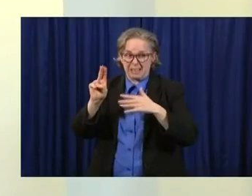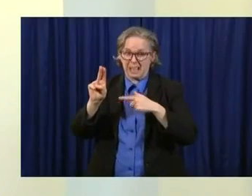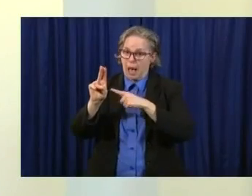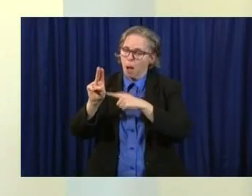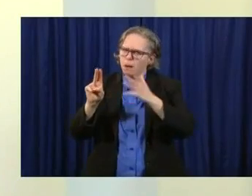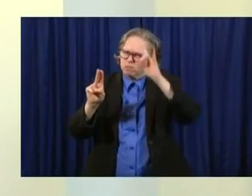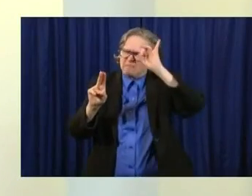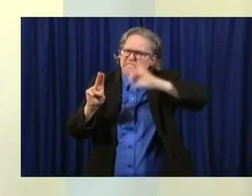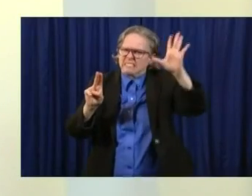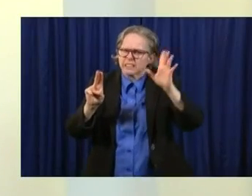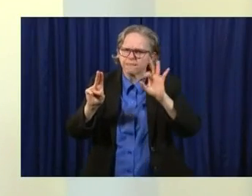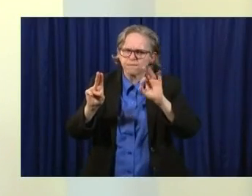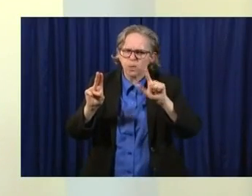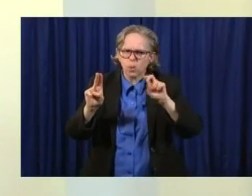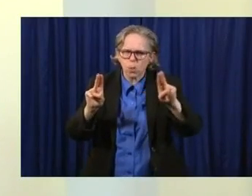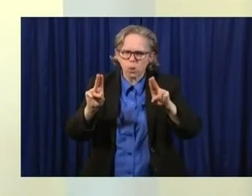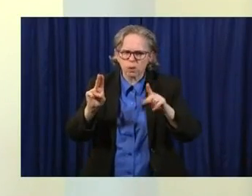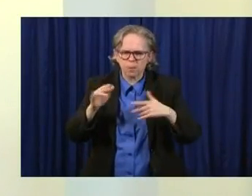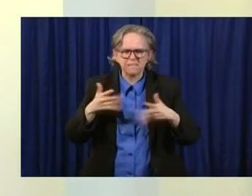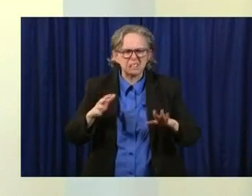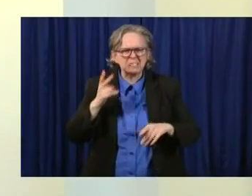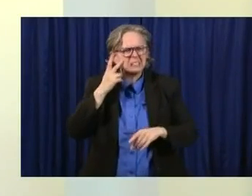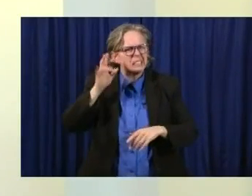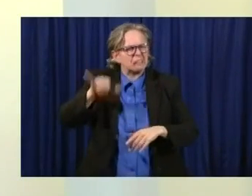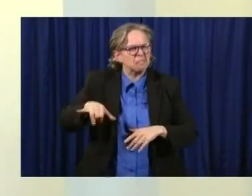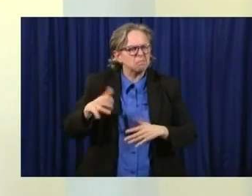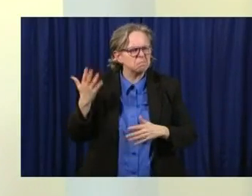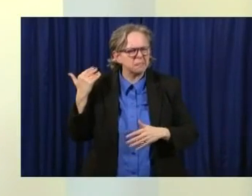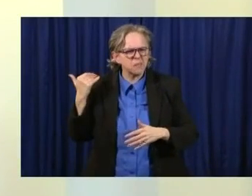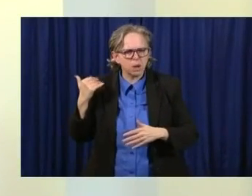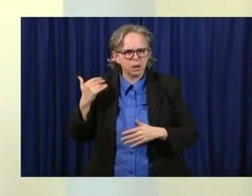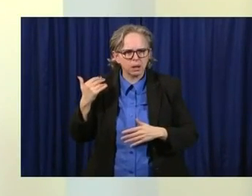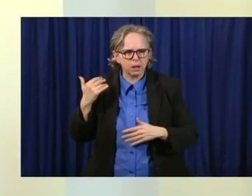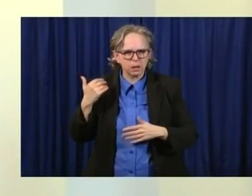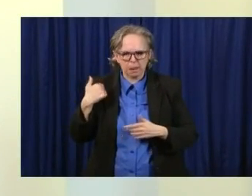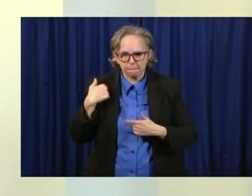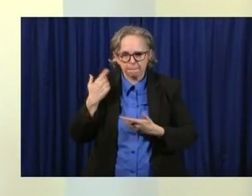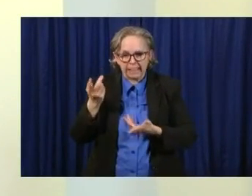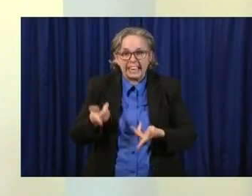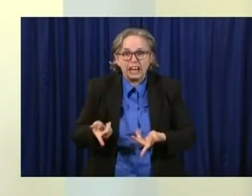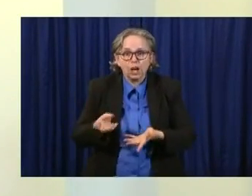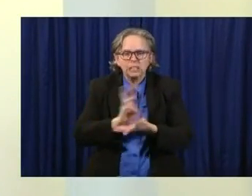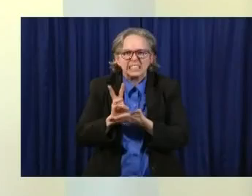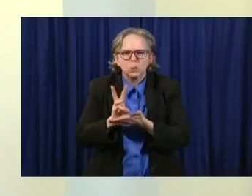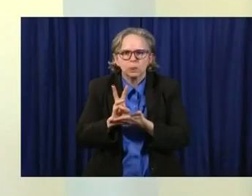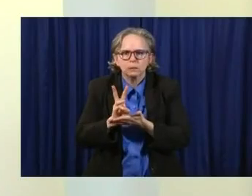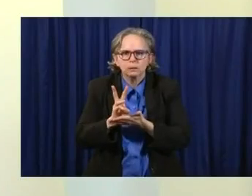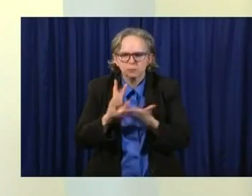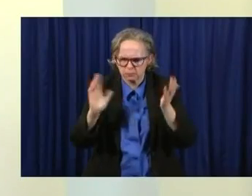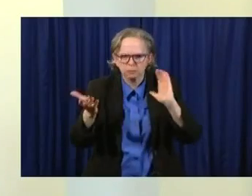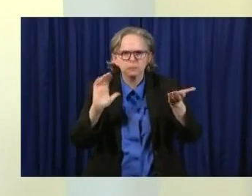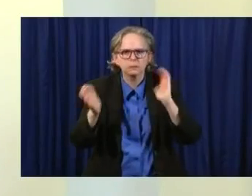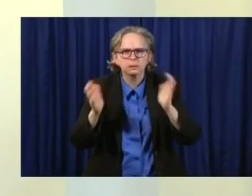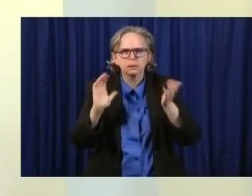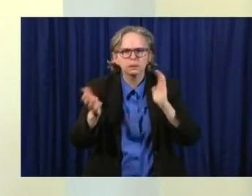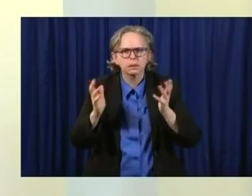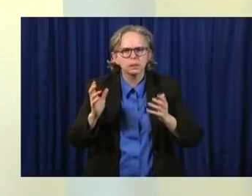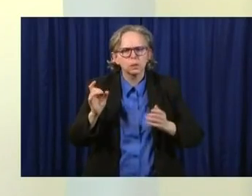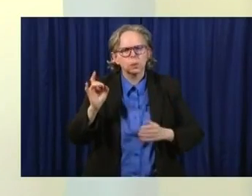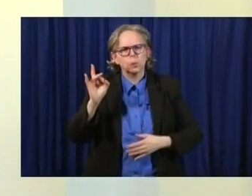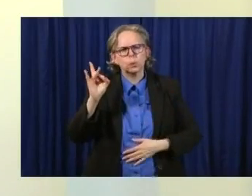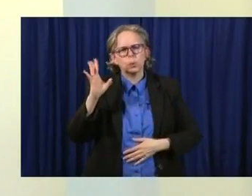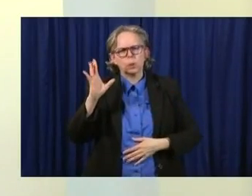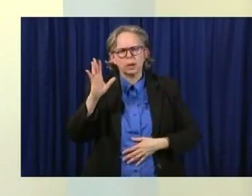that amount of deaths in our country in six weeks. We've seen, you know, more than, you know, 2,500